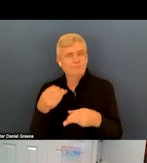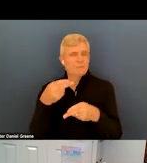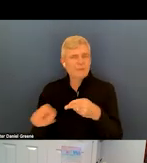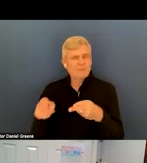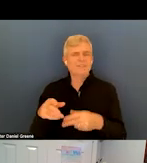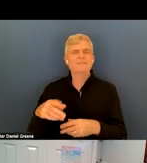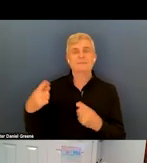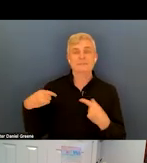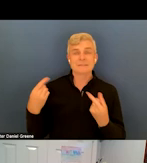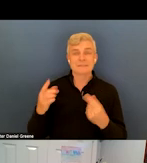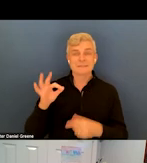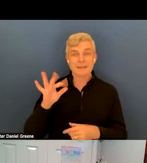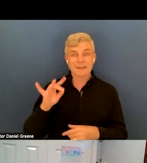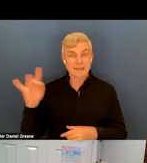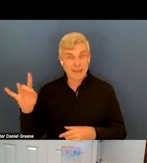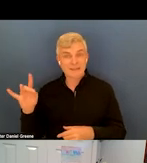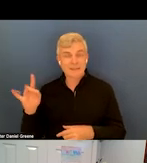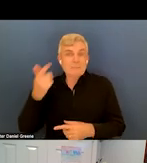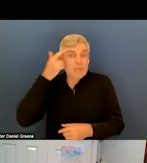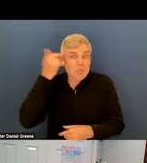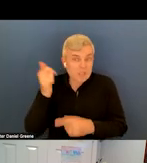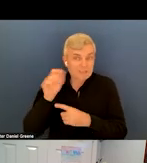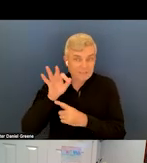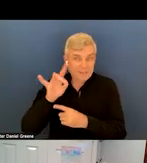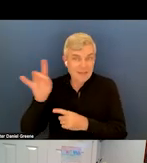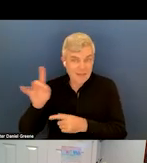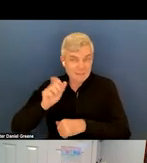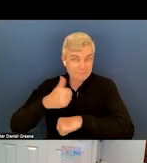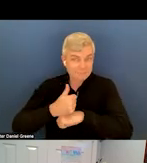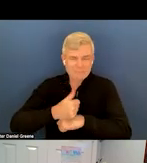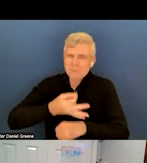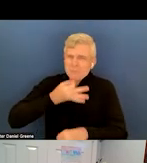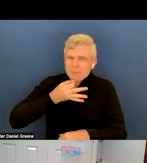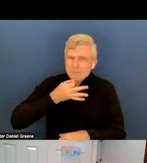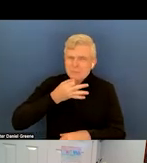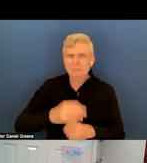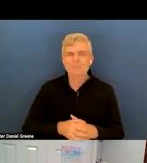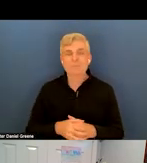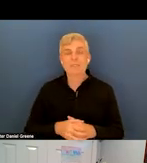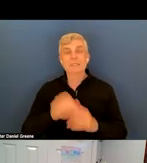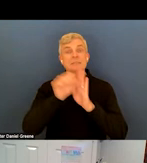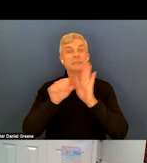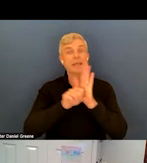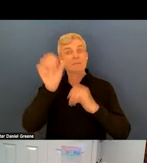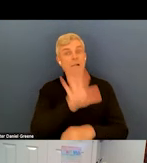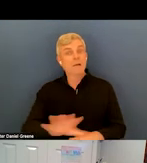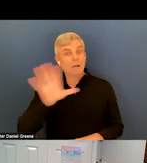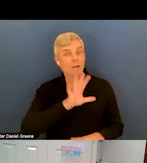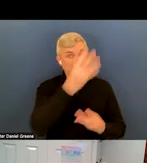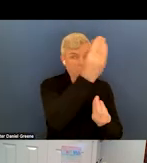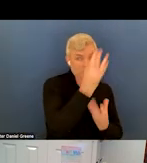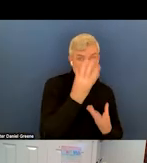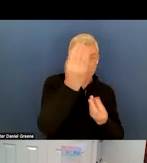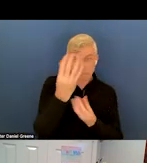is at hand. The states have been kind of reminding us that there are populations that we also